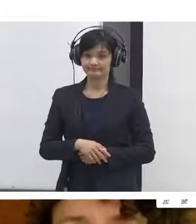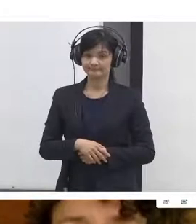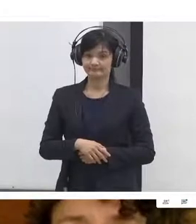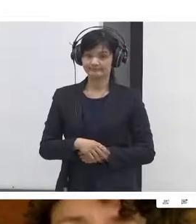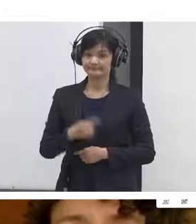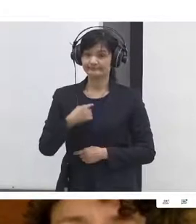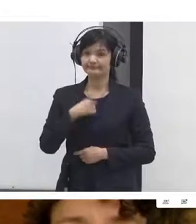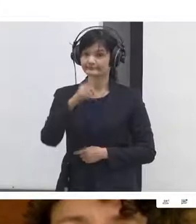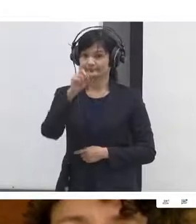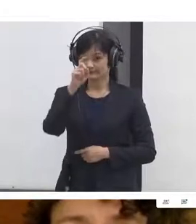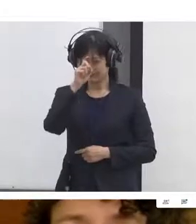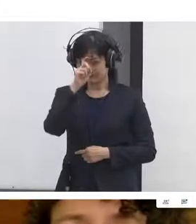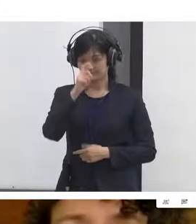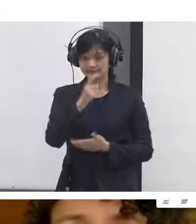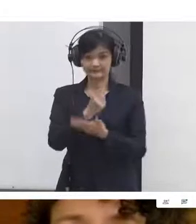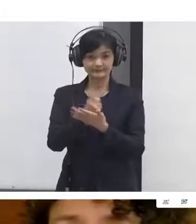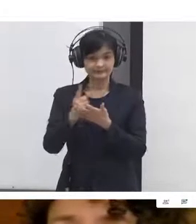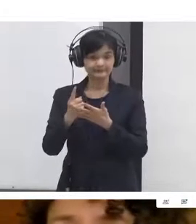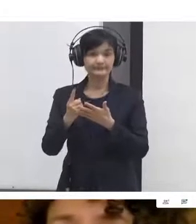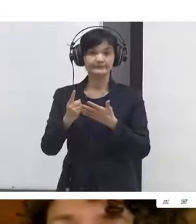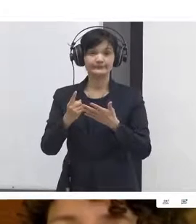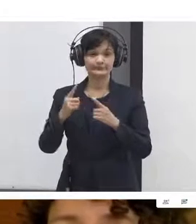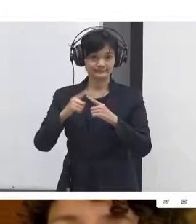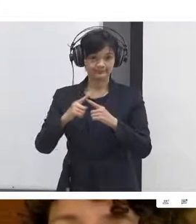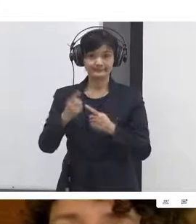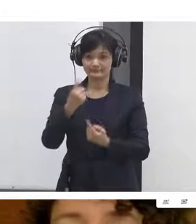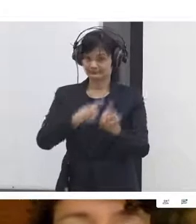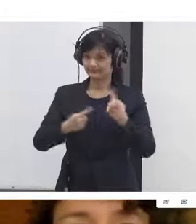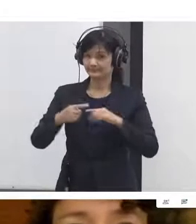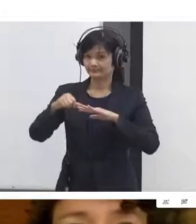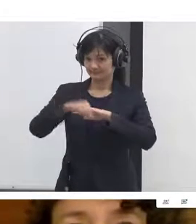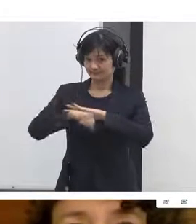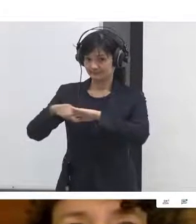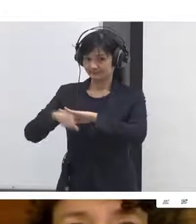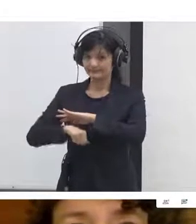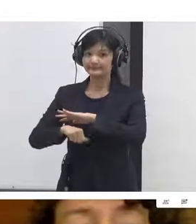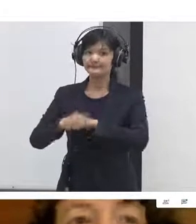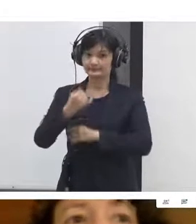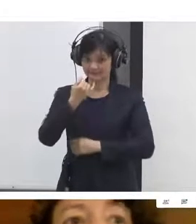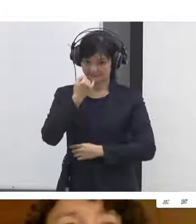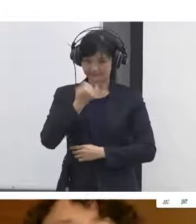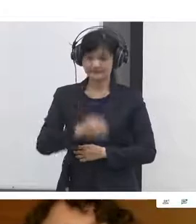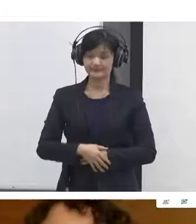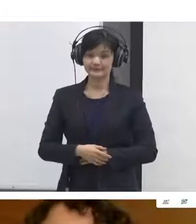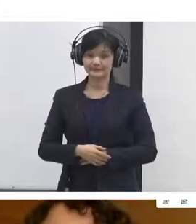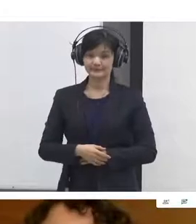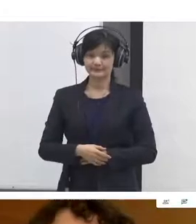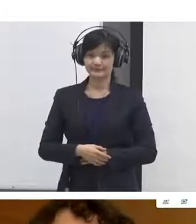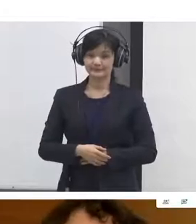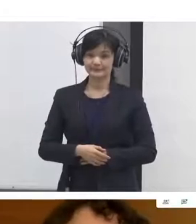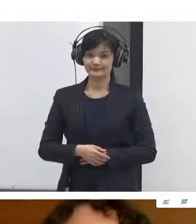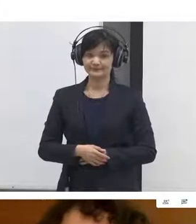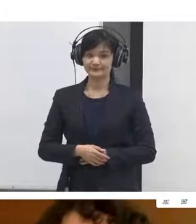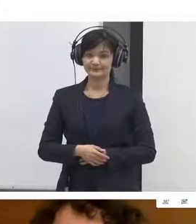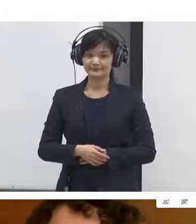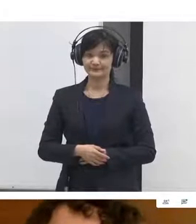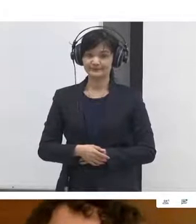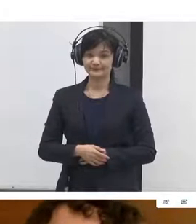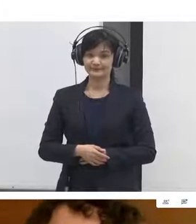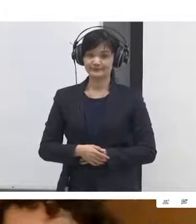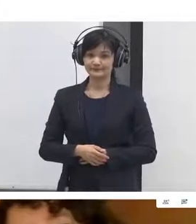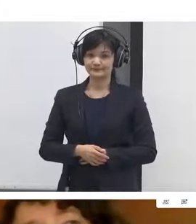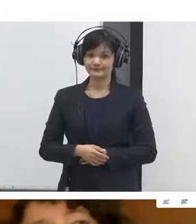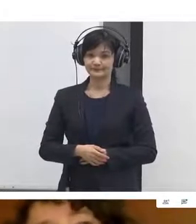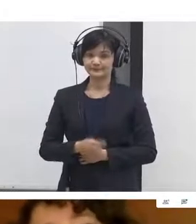the decision making process I have had in my collaborations I just